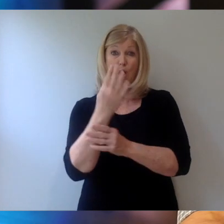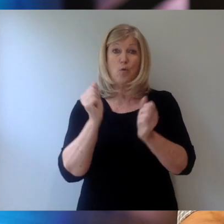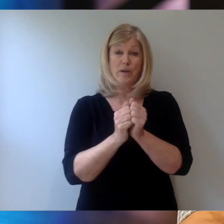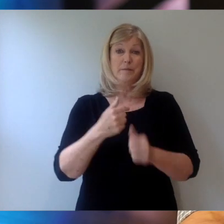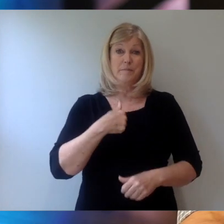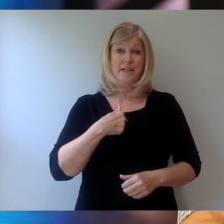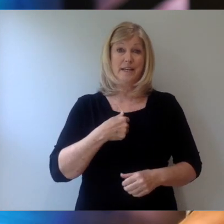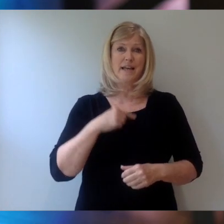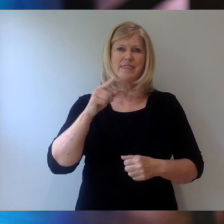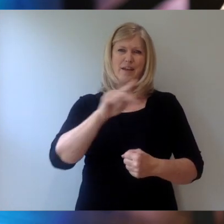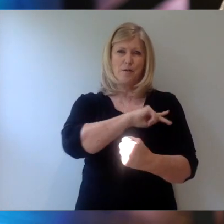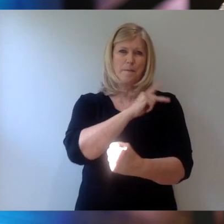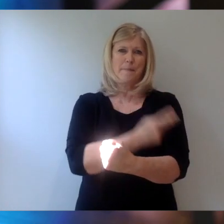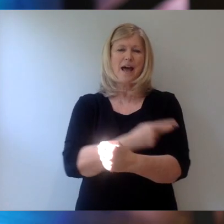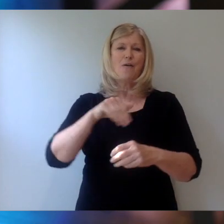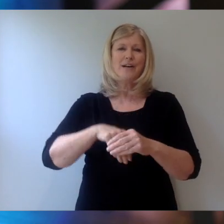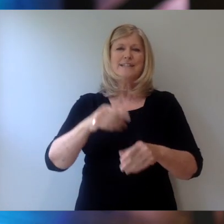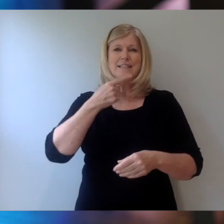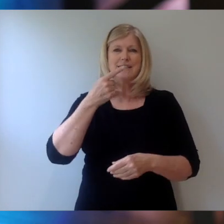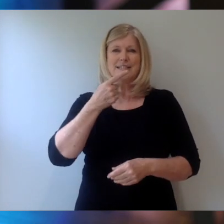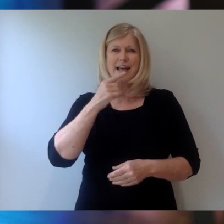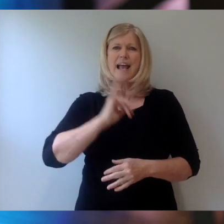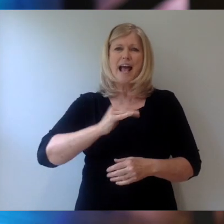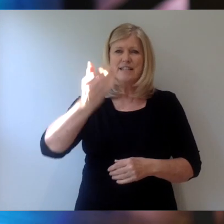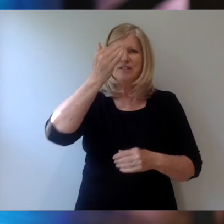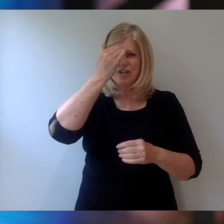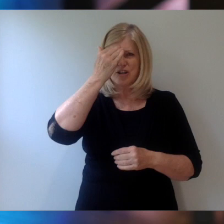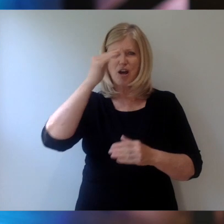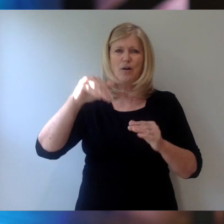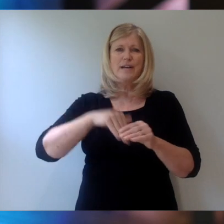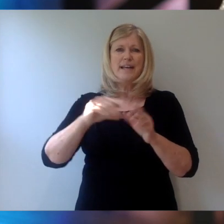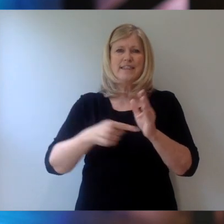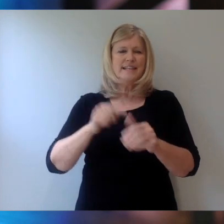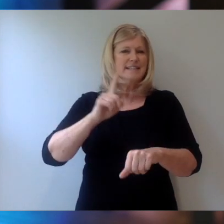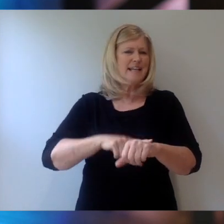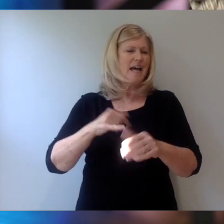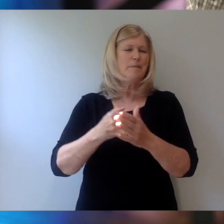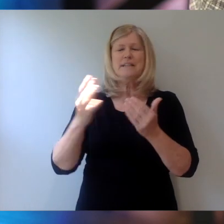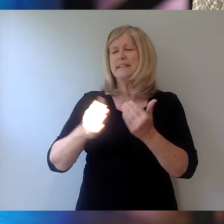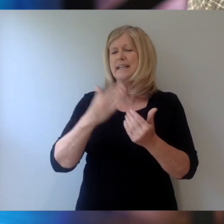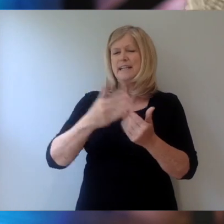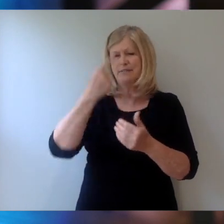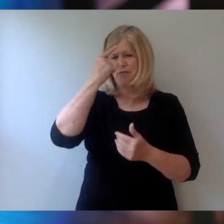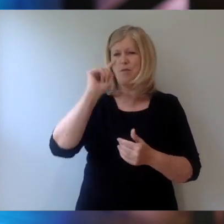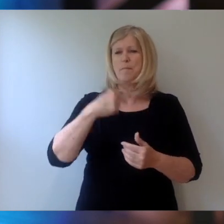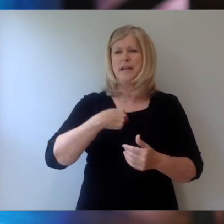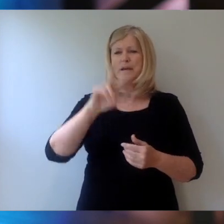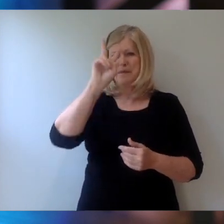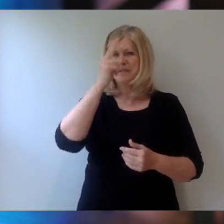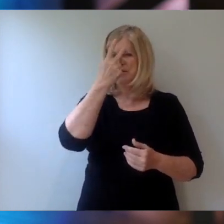there's power in saying, I know that in this time it's easy for me to misunderstand, it's easy for me to